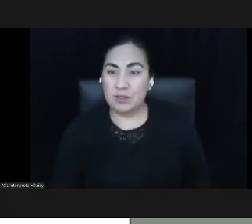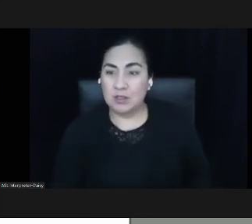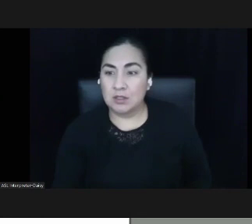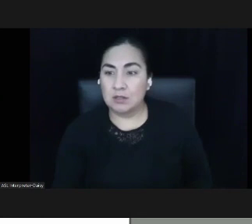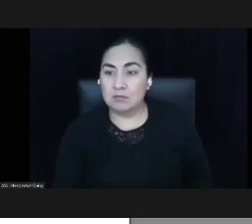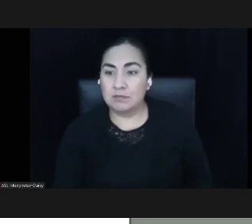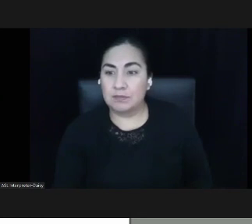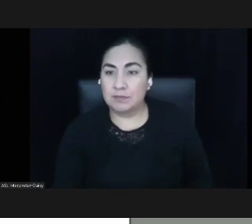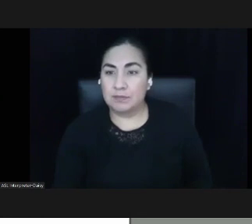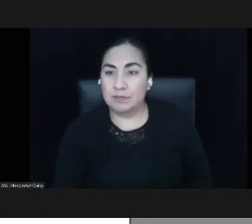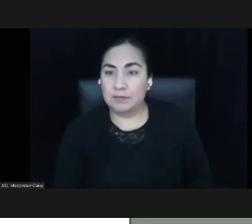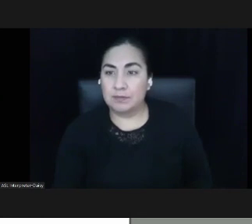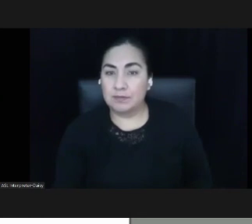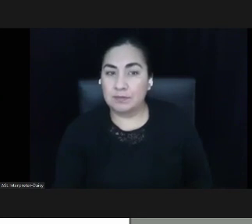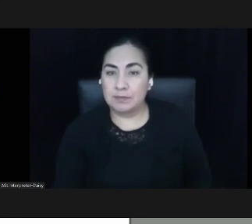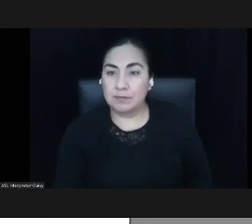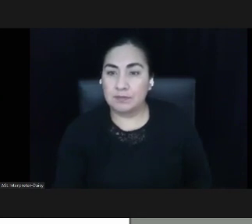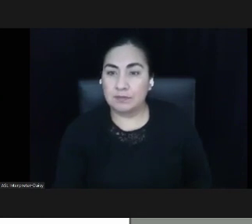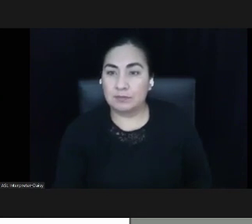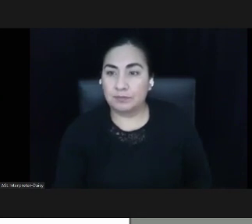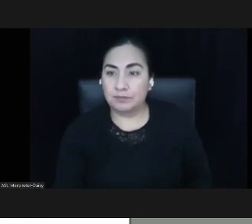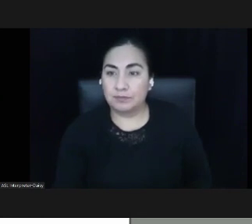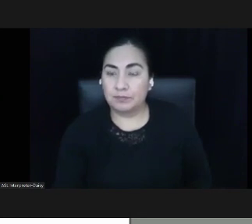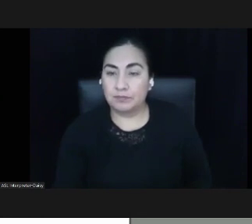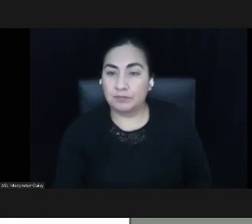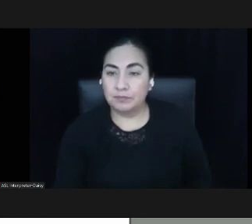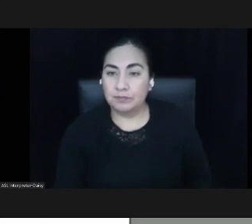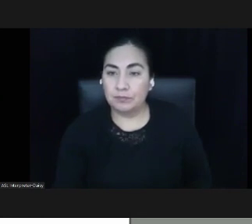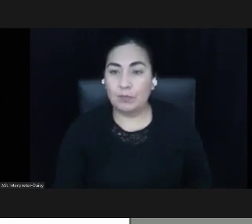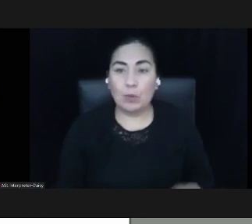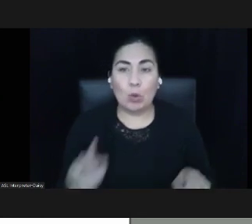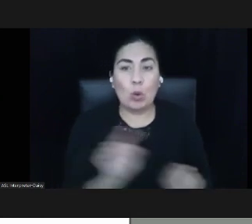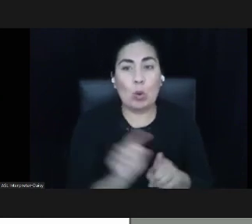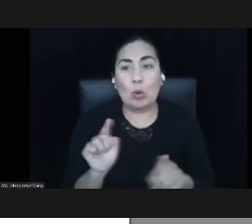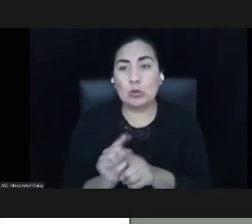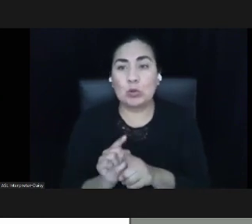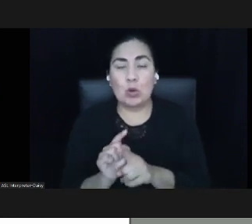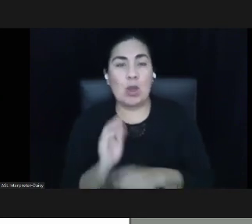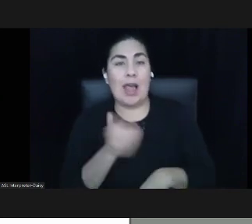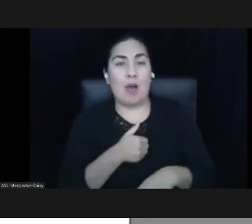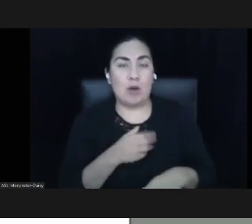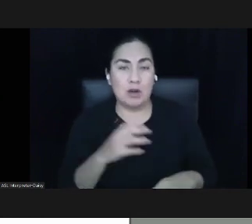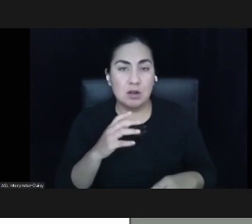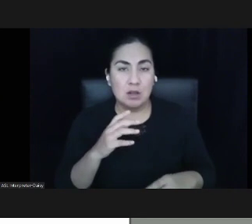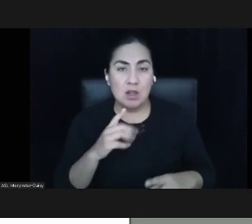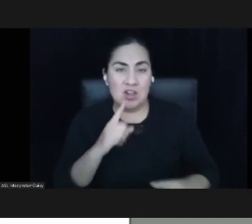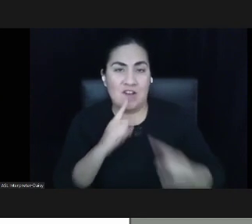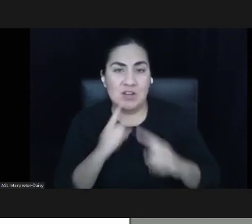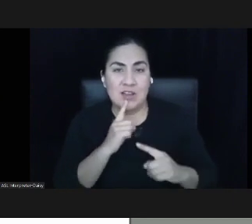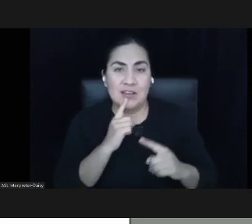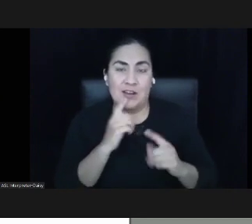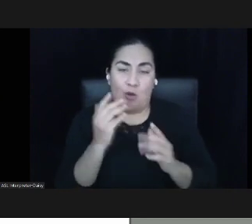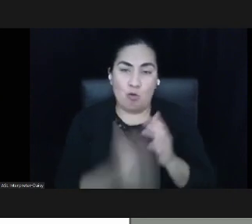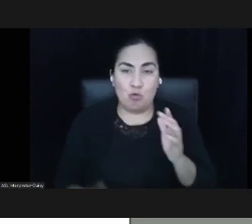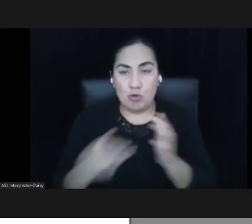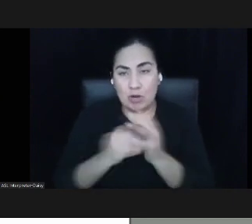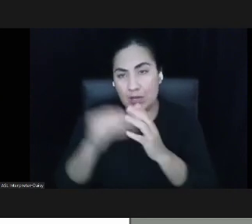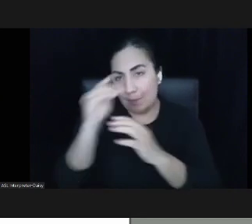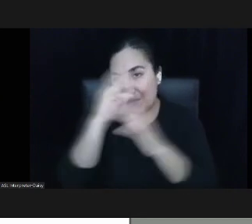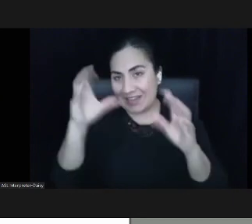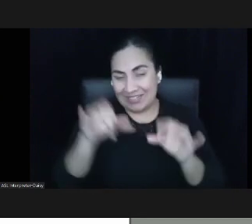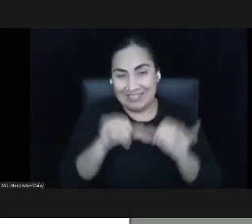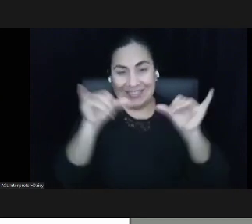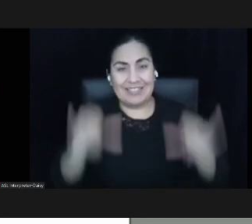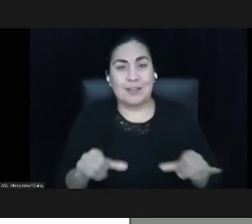As this conversation is also about reimagining systems, I think the conversation in philanthropy